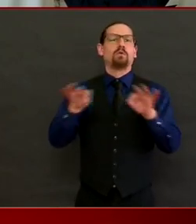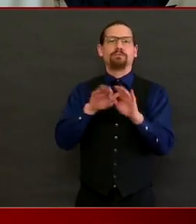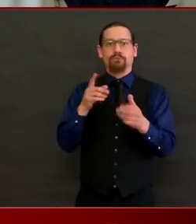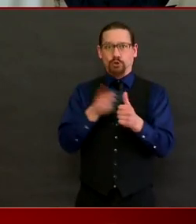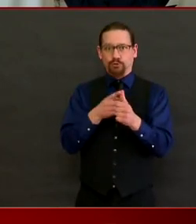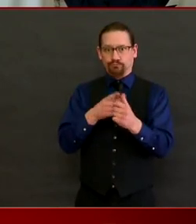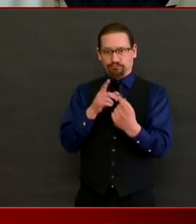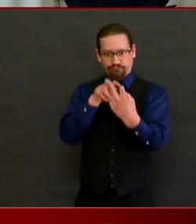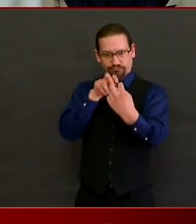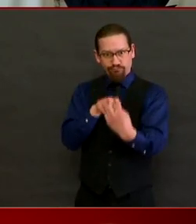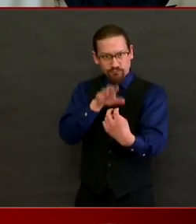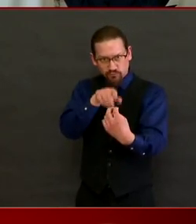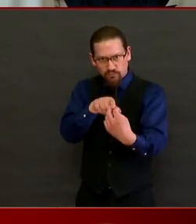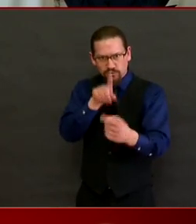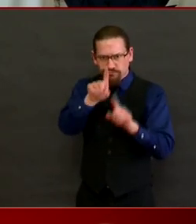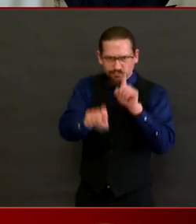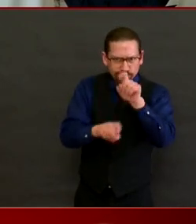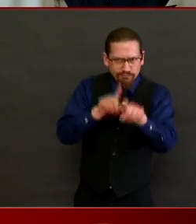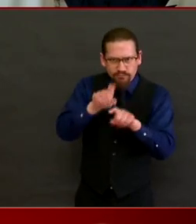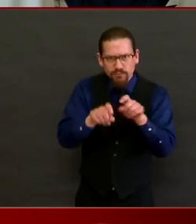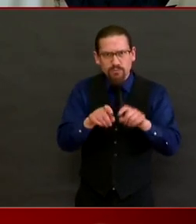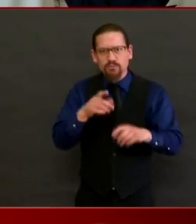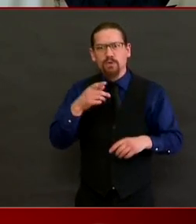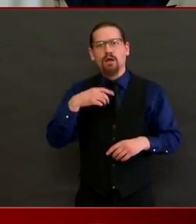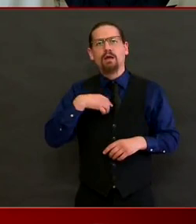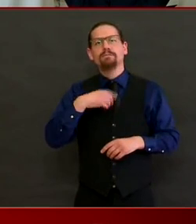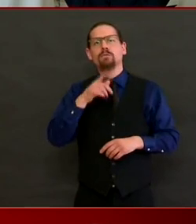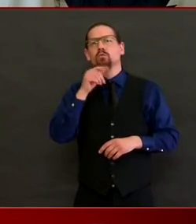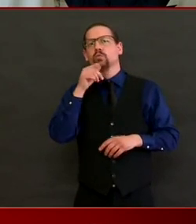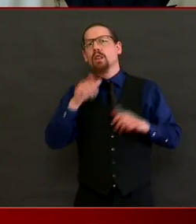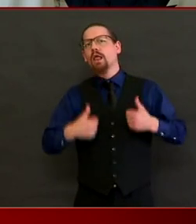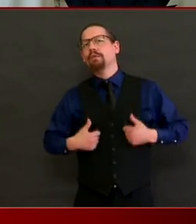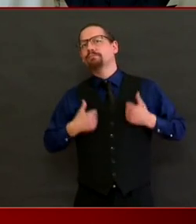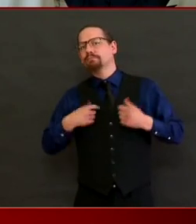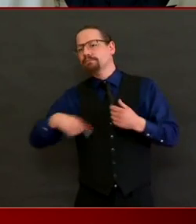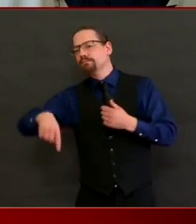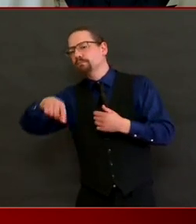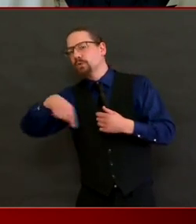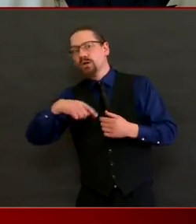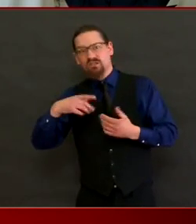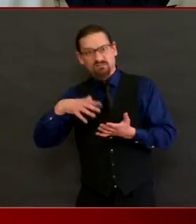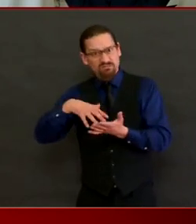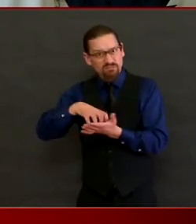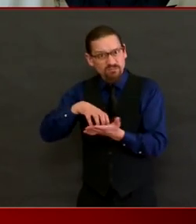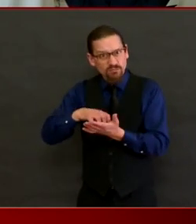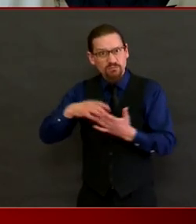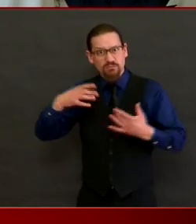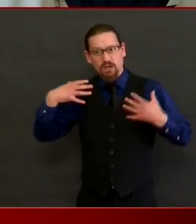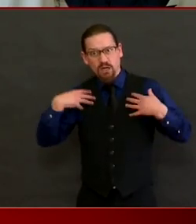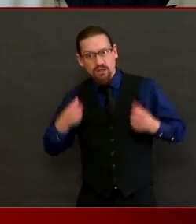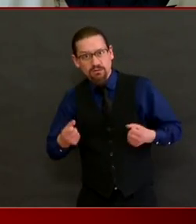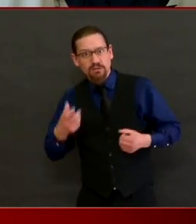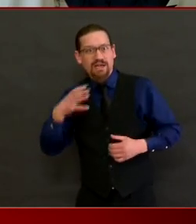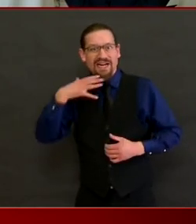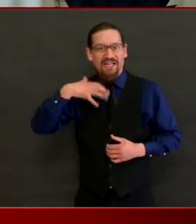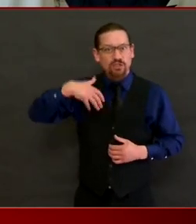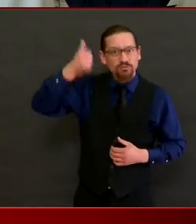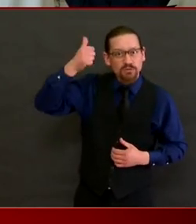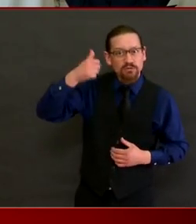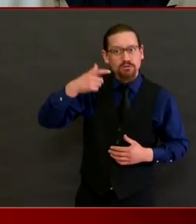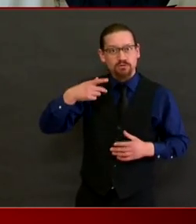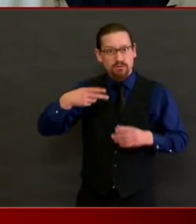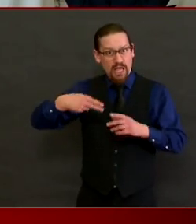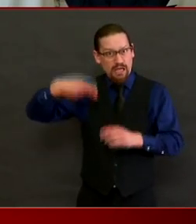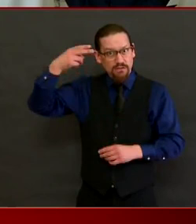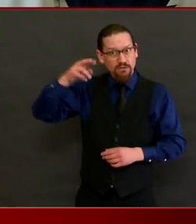in the household are high-risk individuals, such as someone who is elderly or someone who has underlying